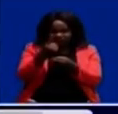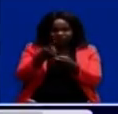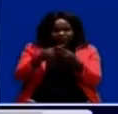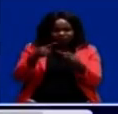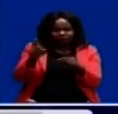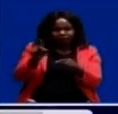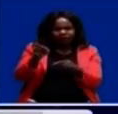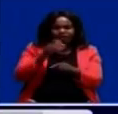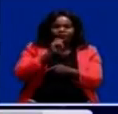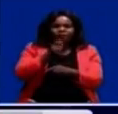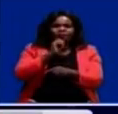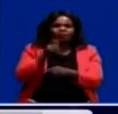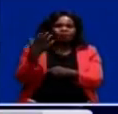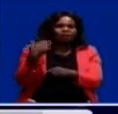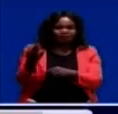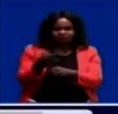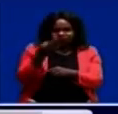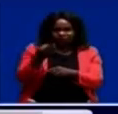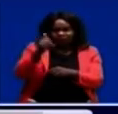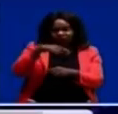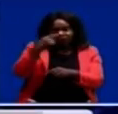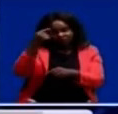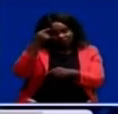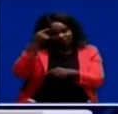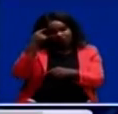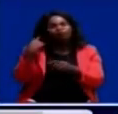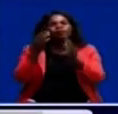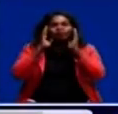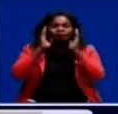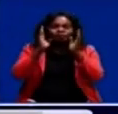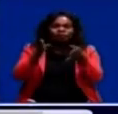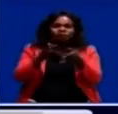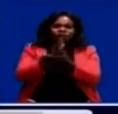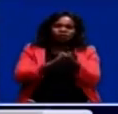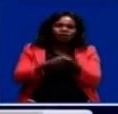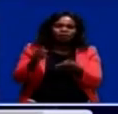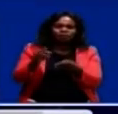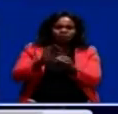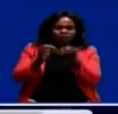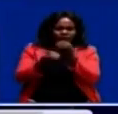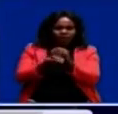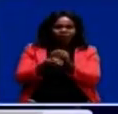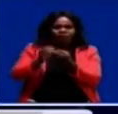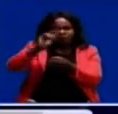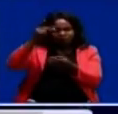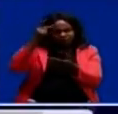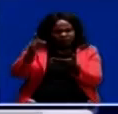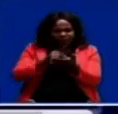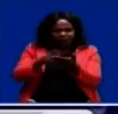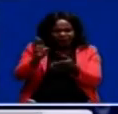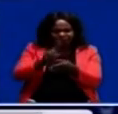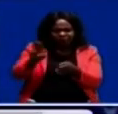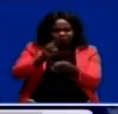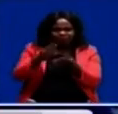Friday. Ms. Silia says government is concerned that some opposition political party leaders are using the misunderstanding